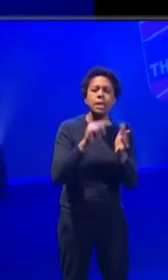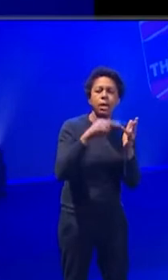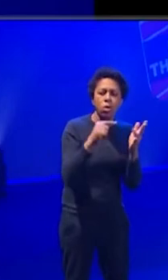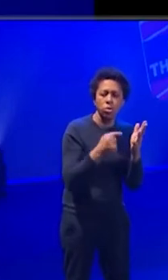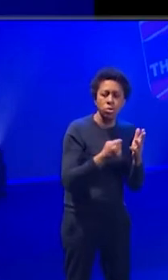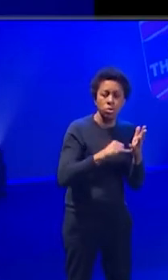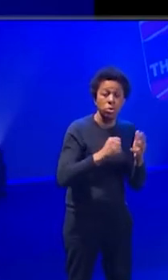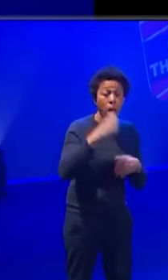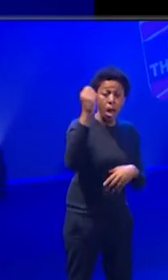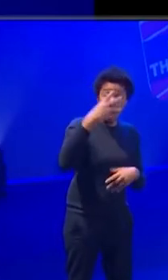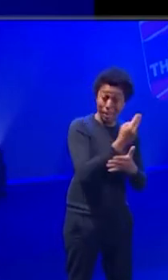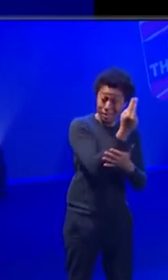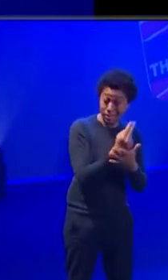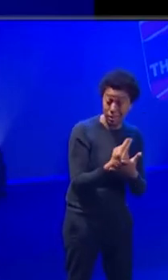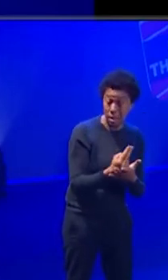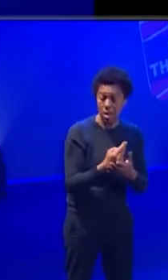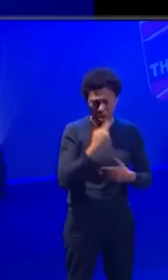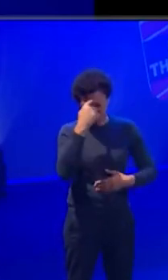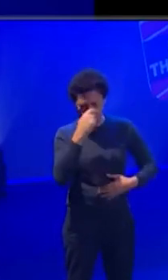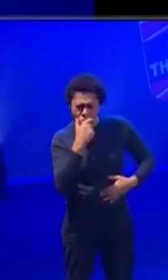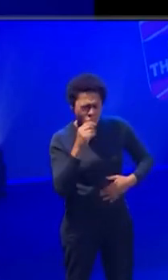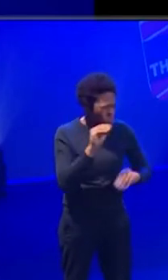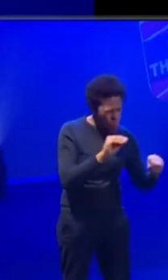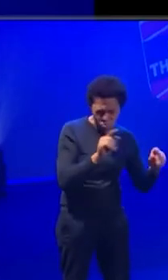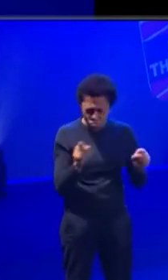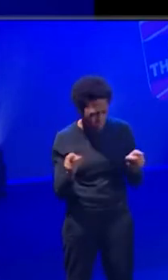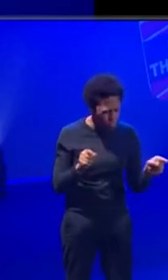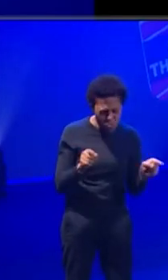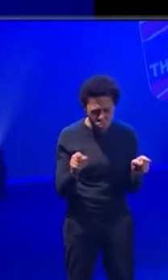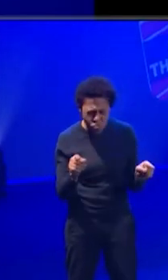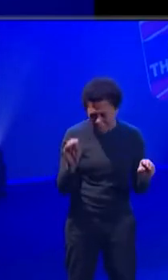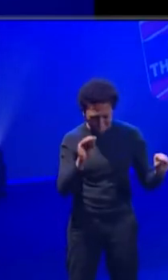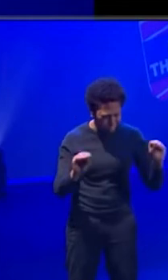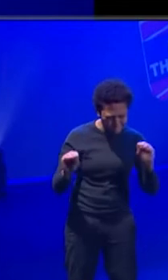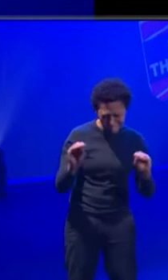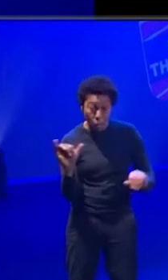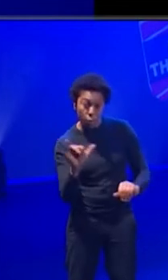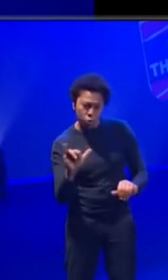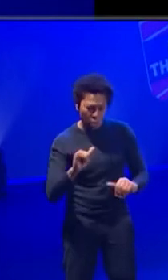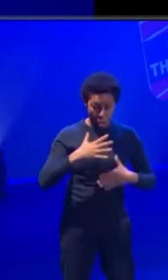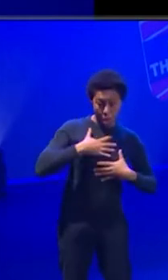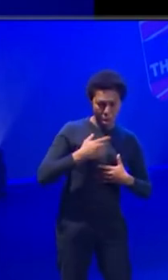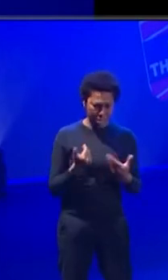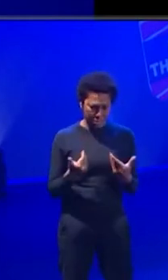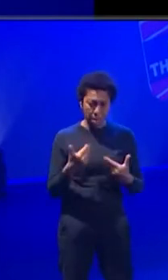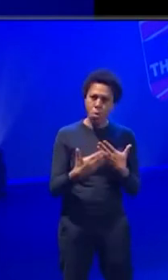And I got to just work out what it was that I preferred the most or what I thought would be the right fit for me.